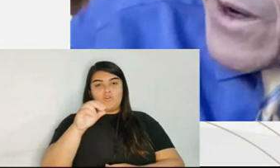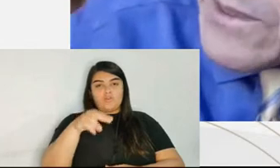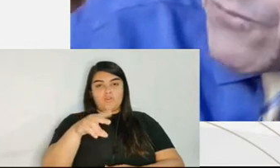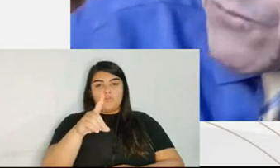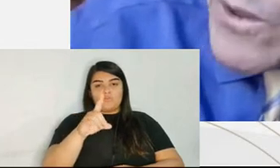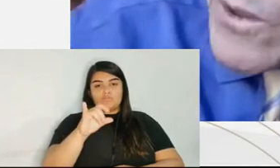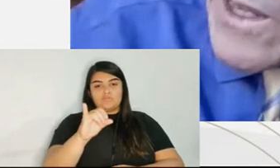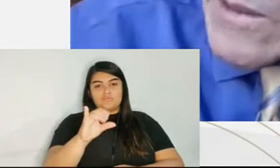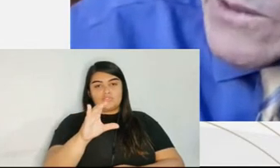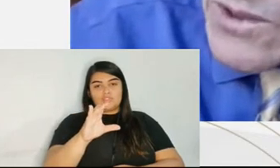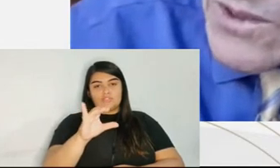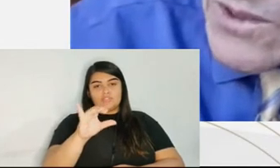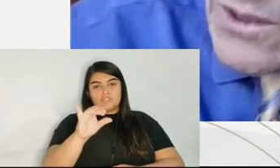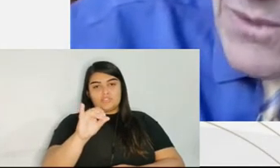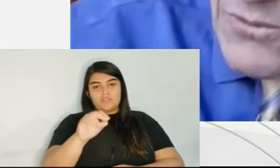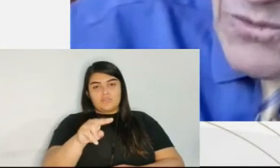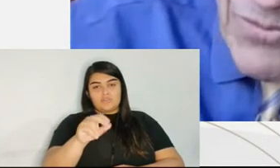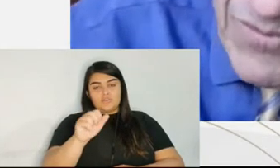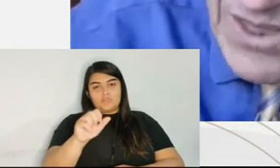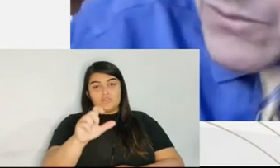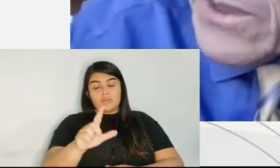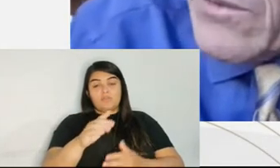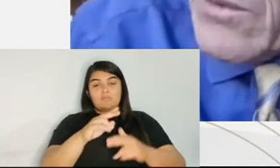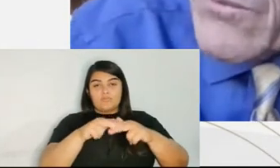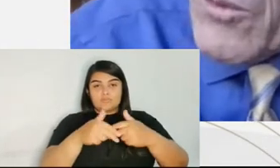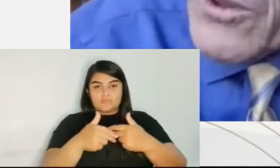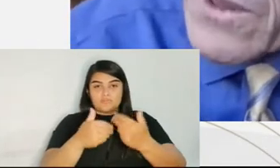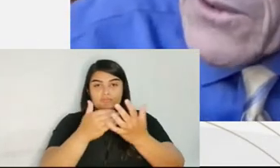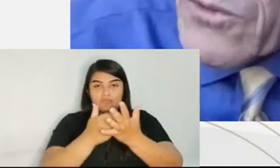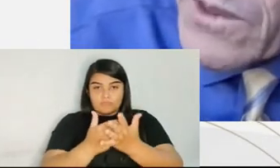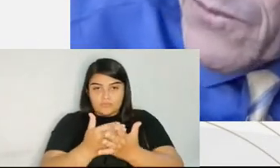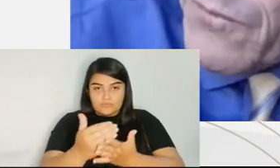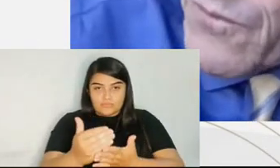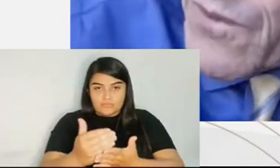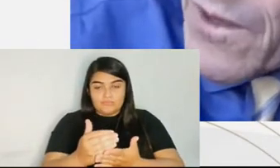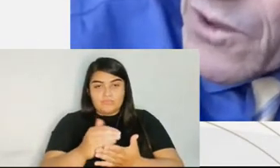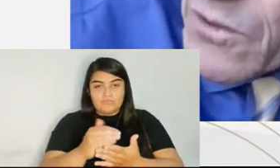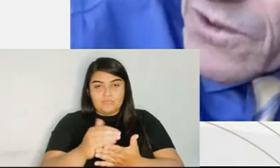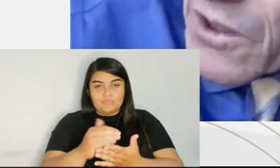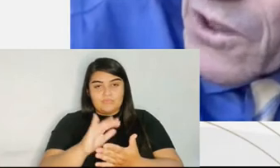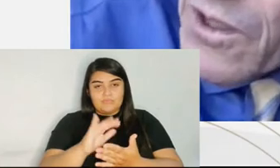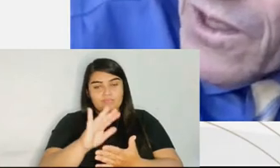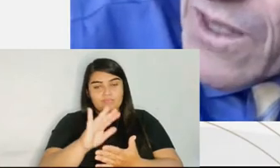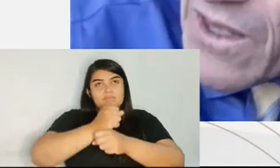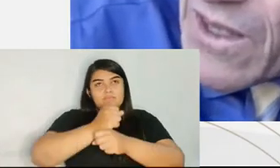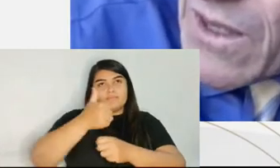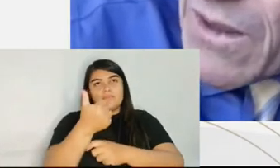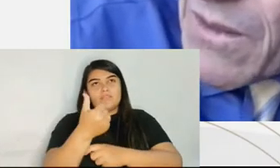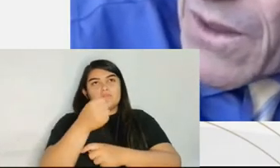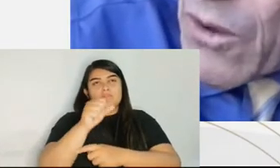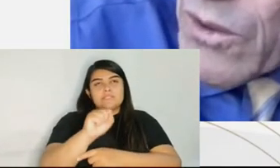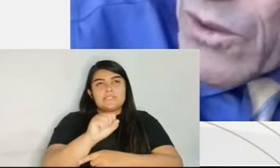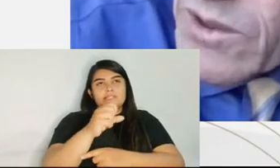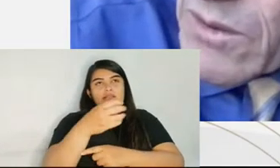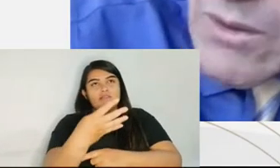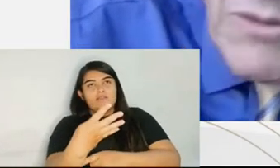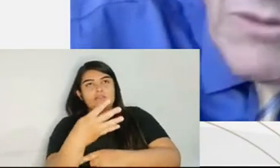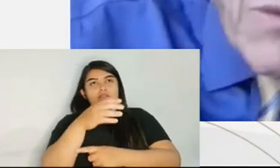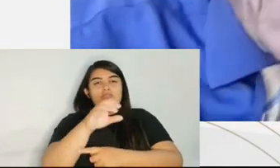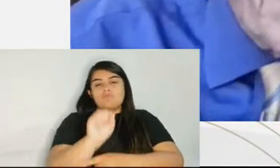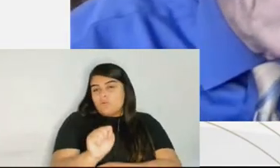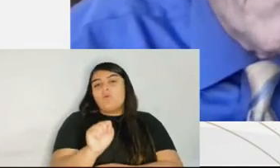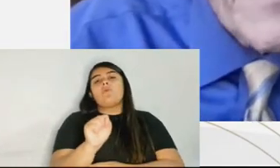year 1848, so still 170, almost 175 years ago, there was